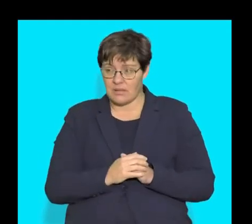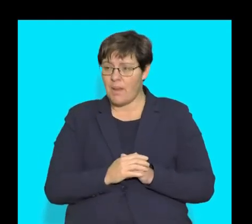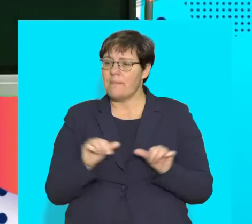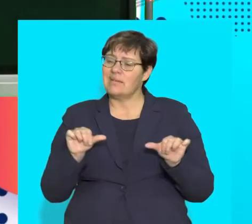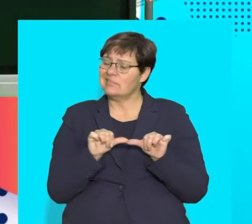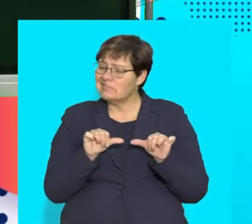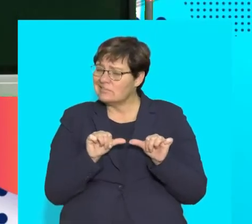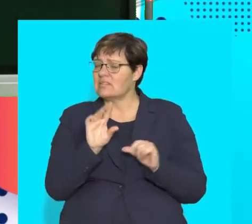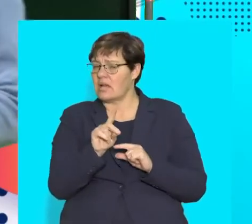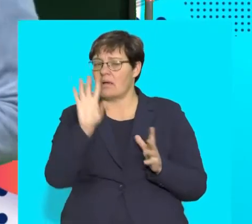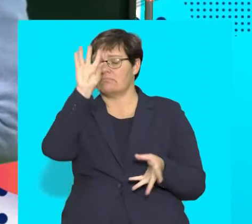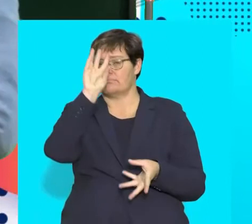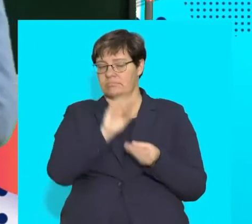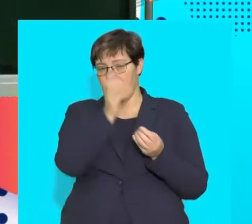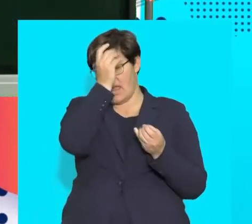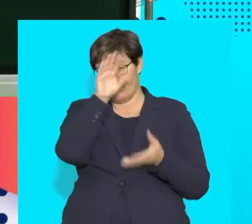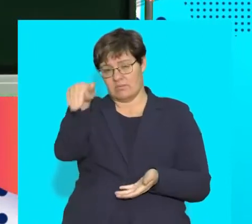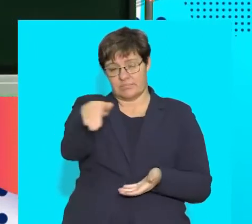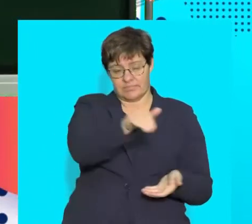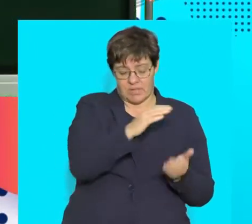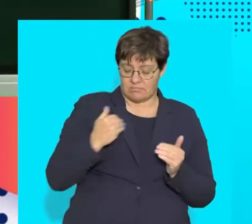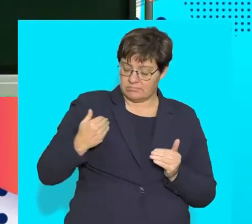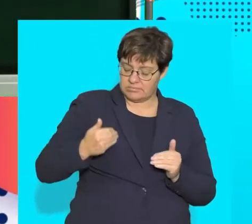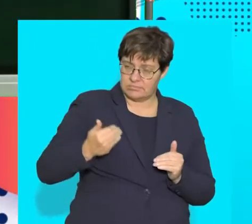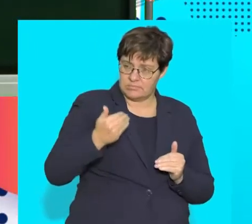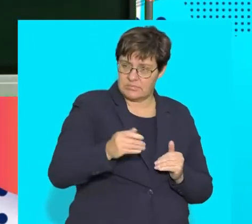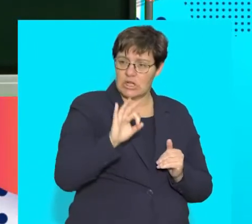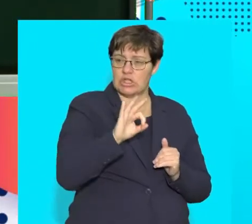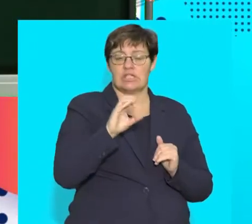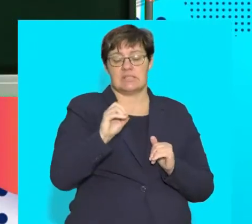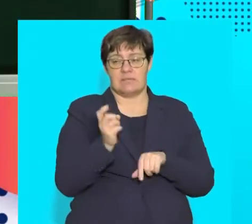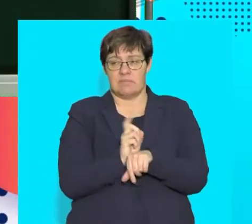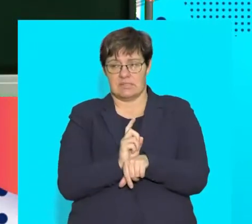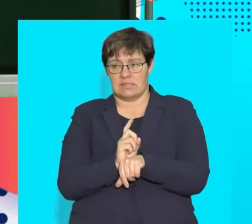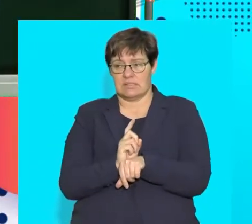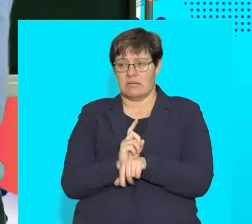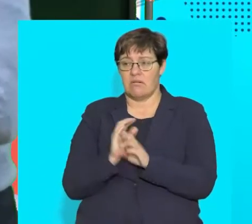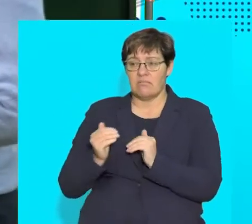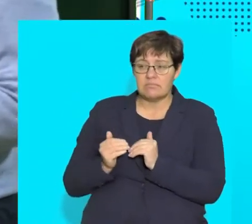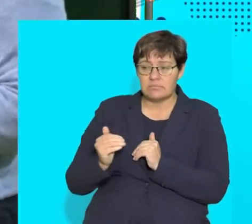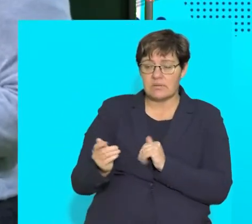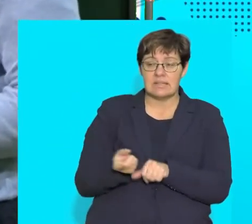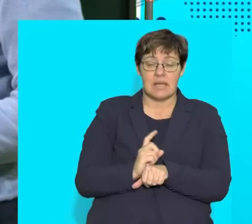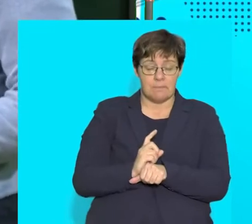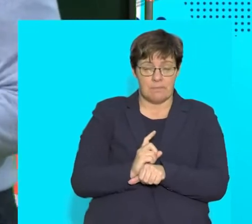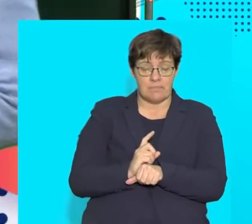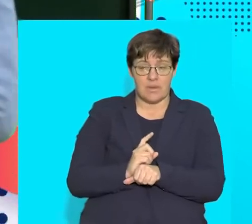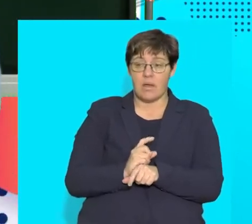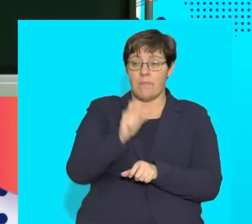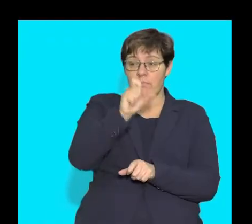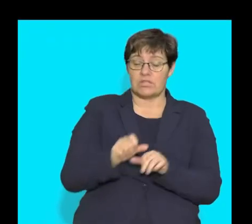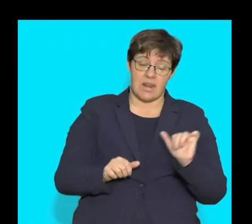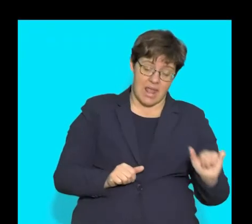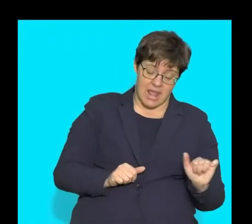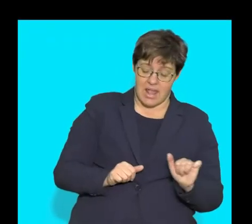or the information that was collected regularly every 30 minutes over a period of time between persons